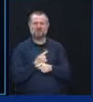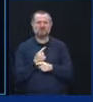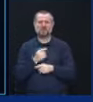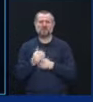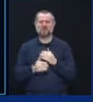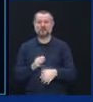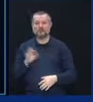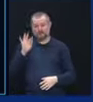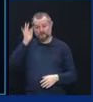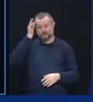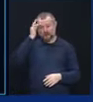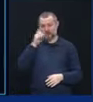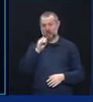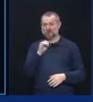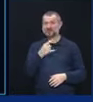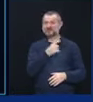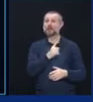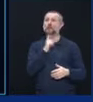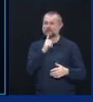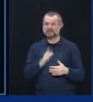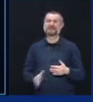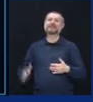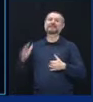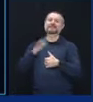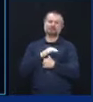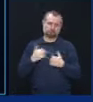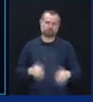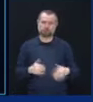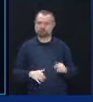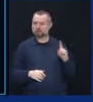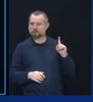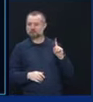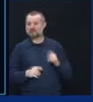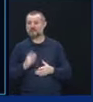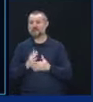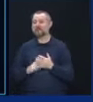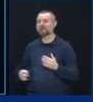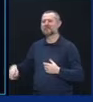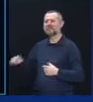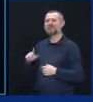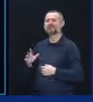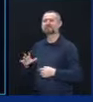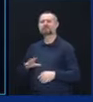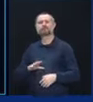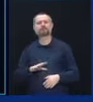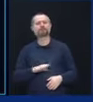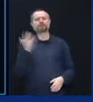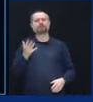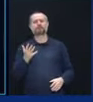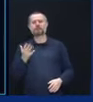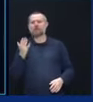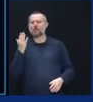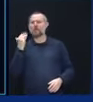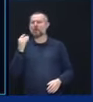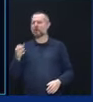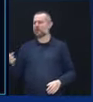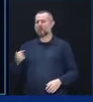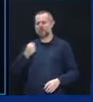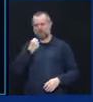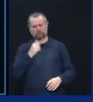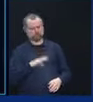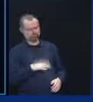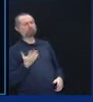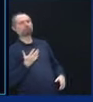gets precedence. Well, some were offended that they weren't given precedence. I understand